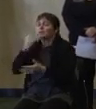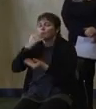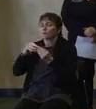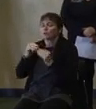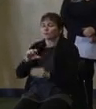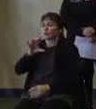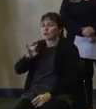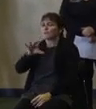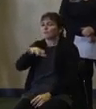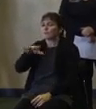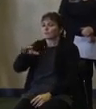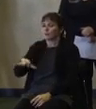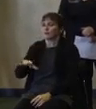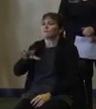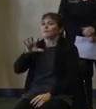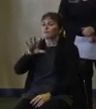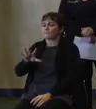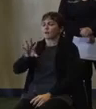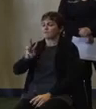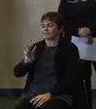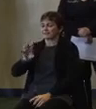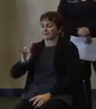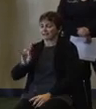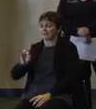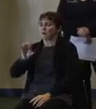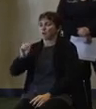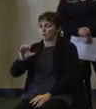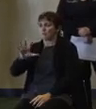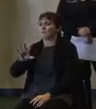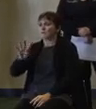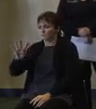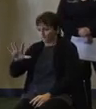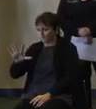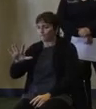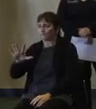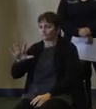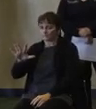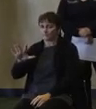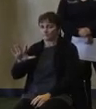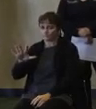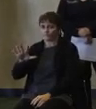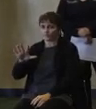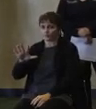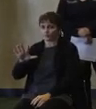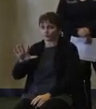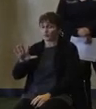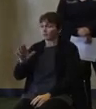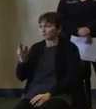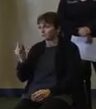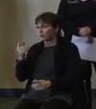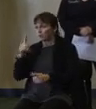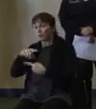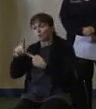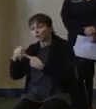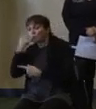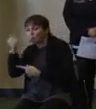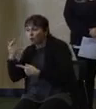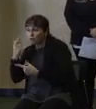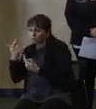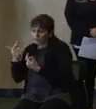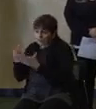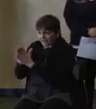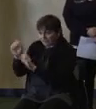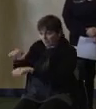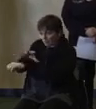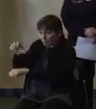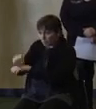-0545. 855-568-0545. I say not yet on scheduling appointments. I think they want to get to that